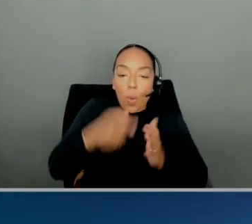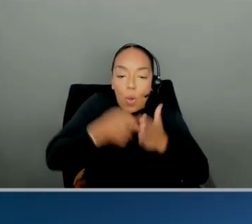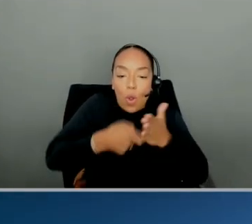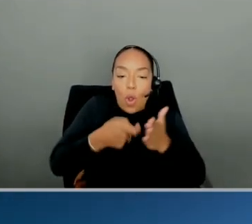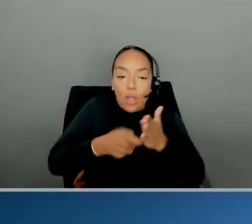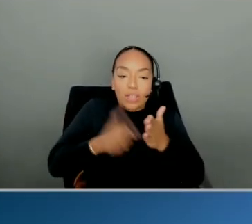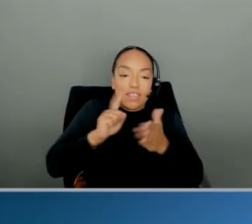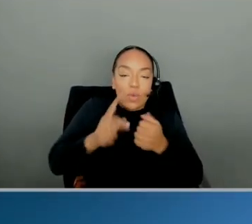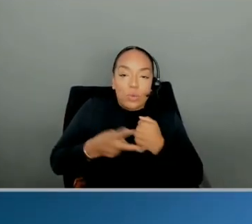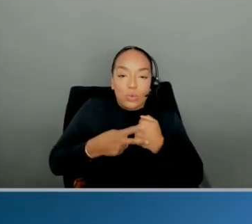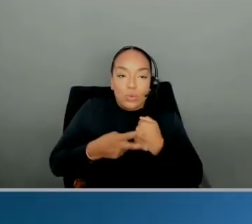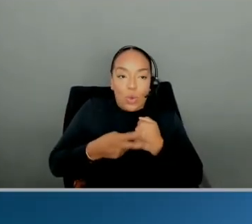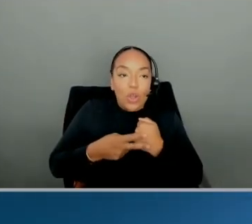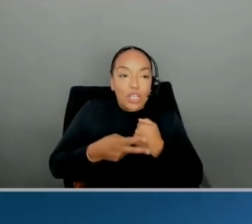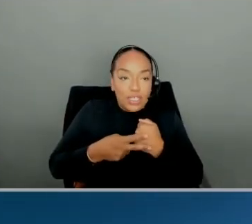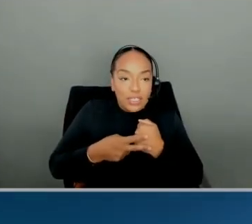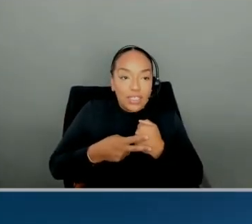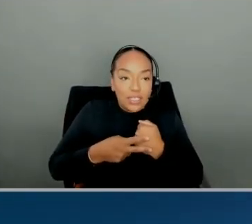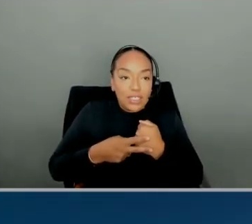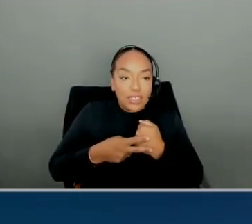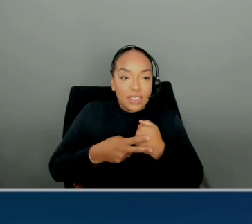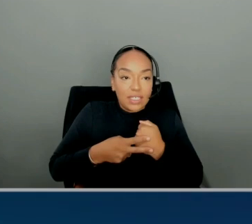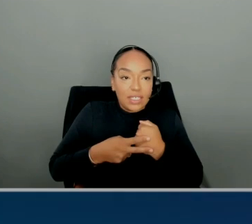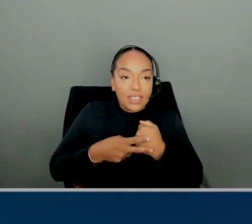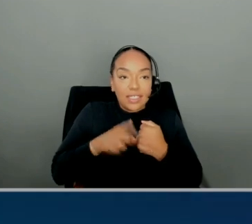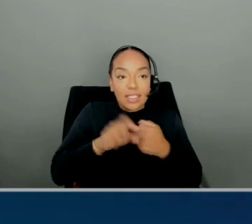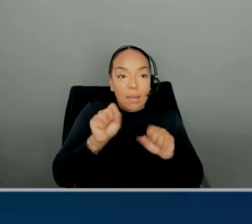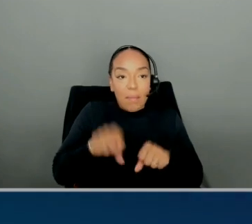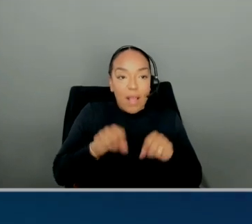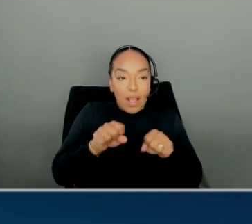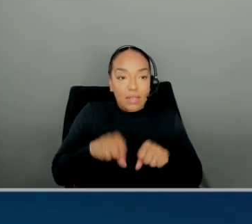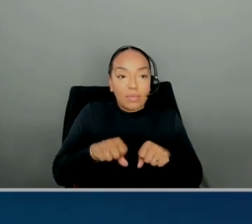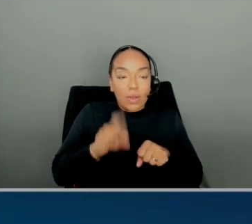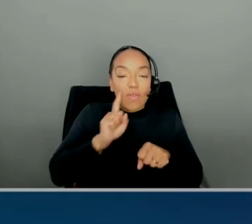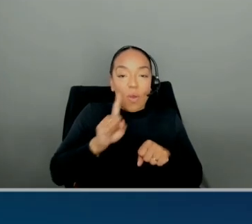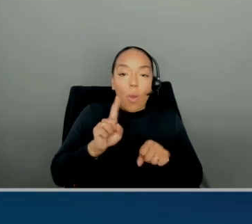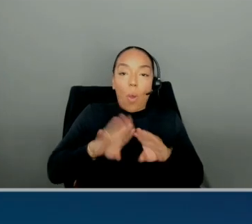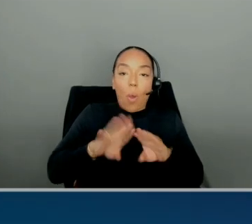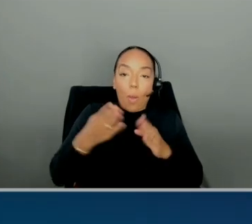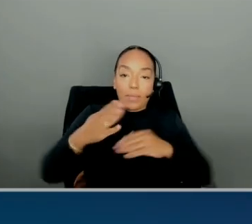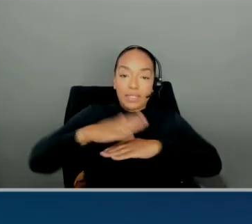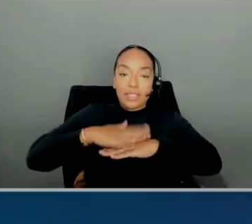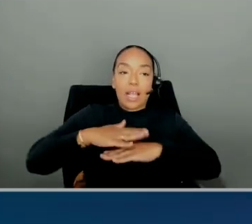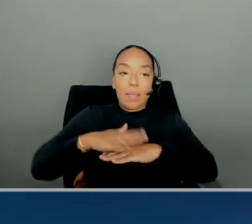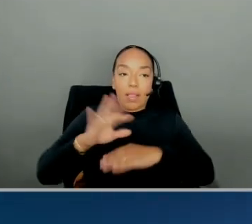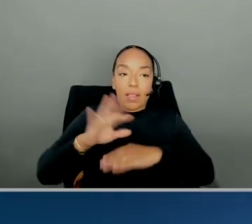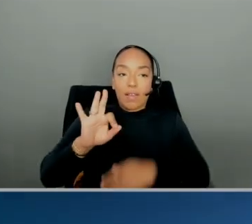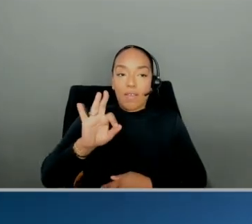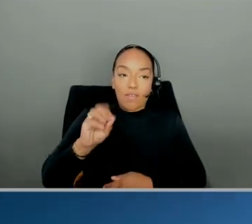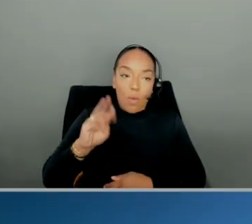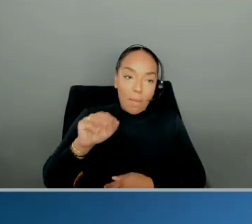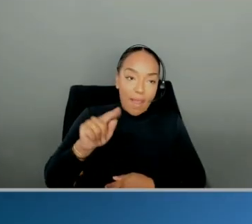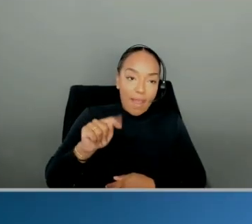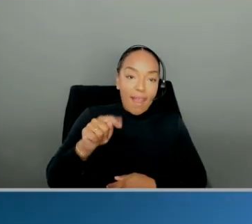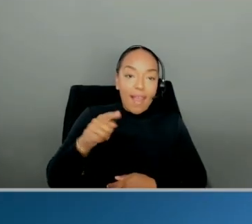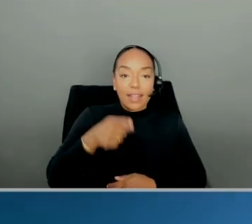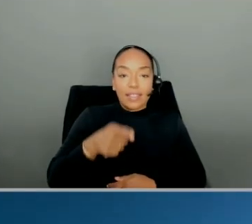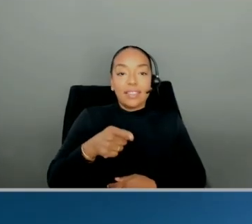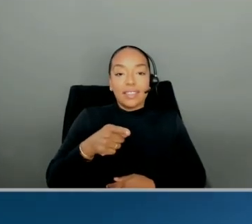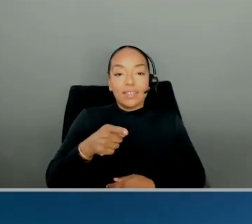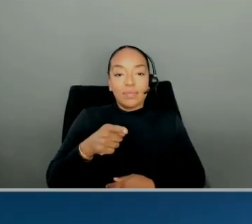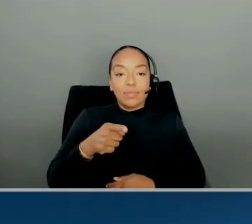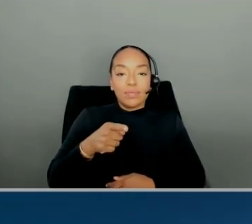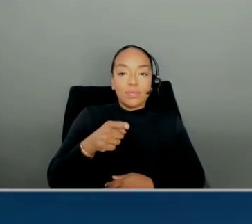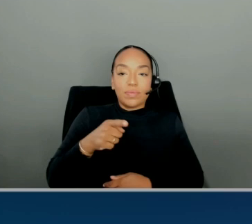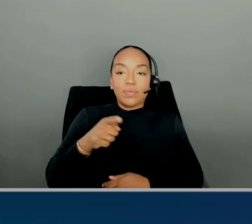possible through what we call open table formats which are kind of Apache Iceberg, Hoody, and